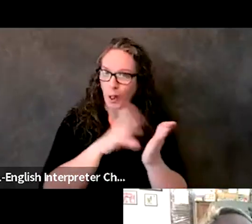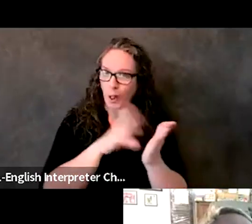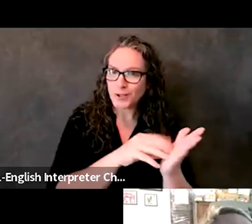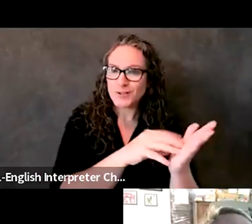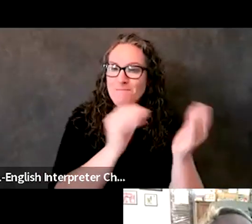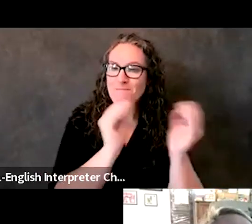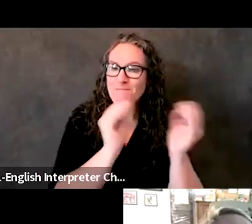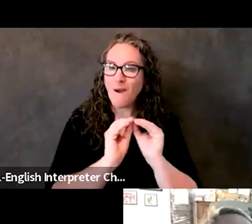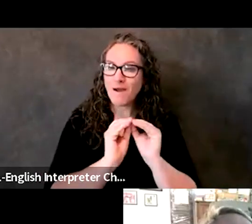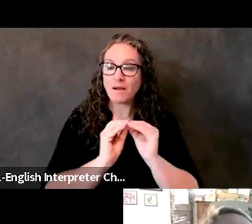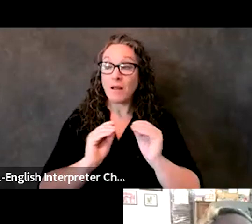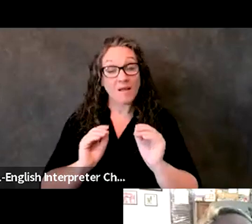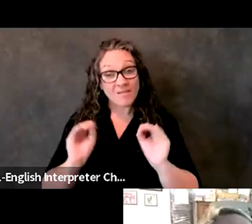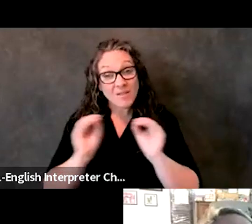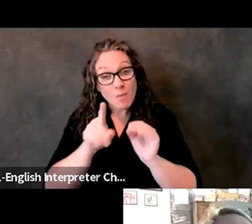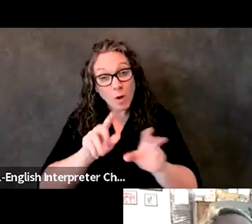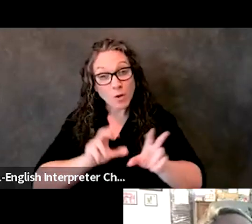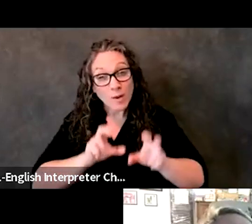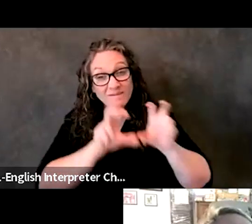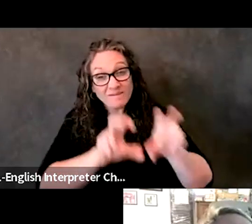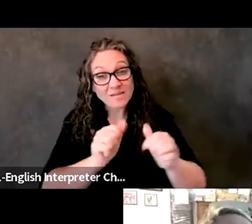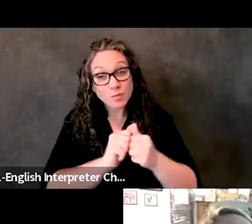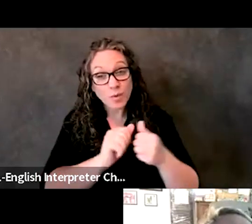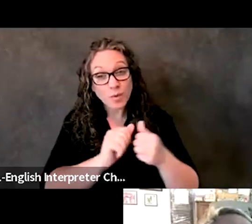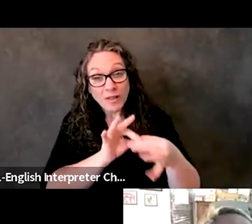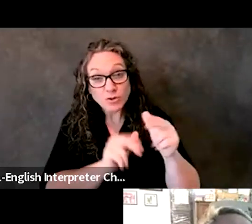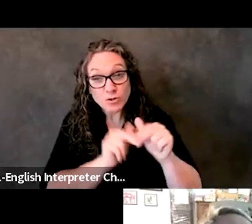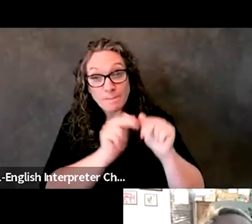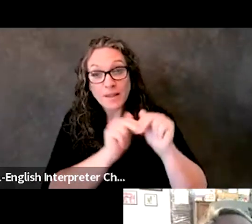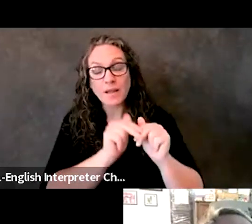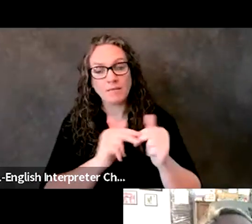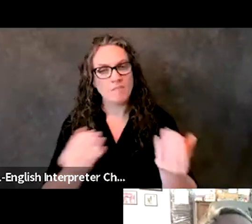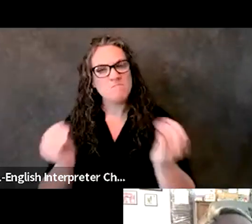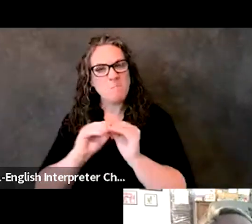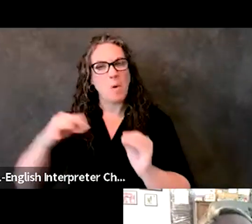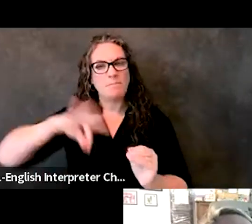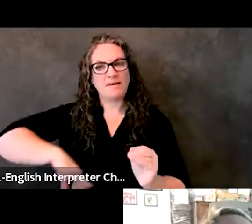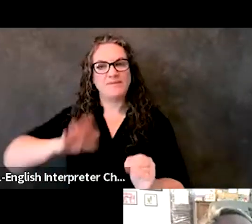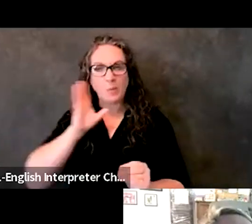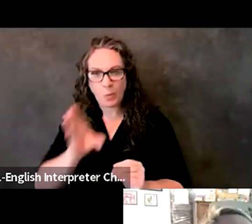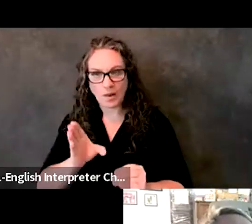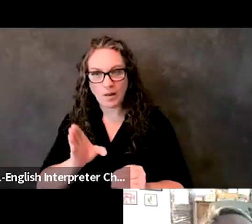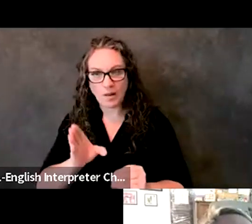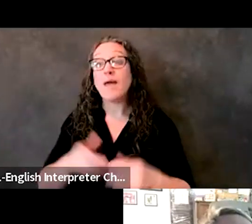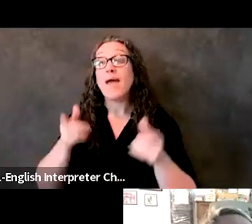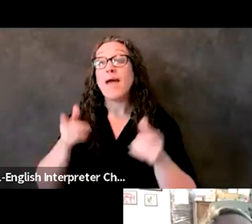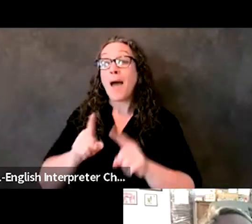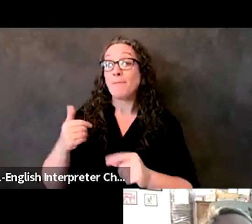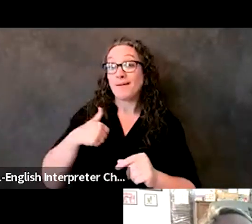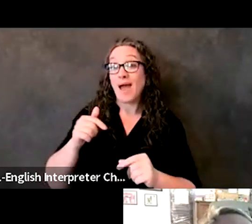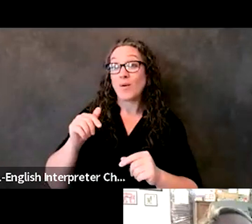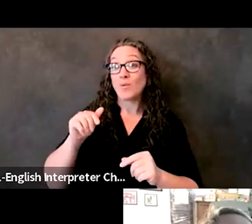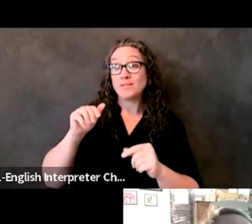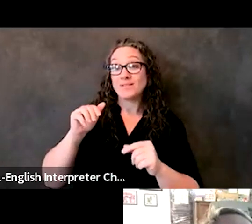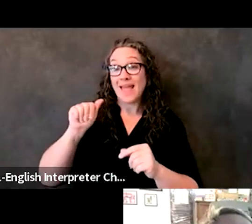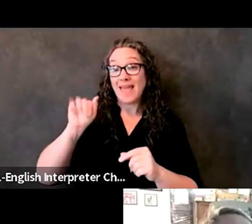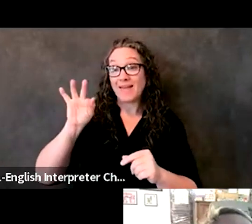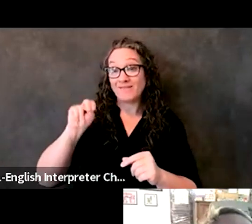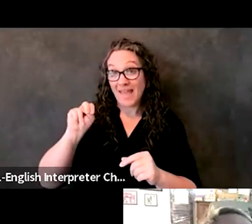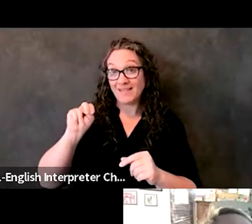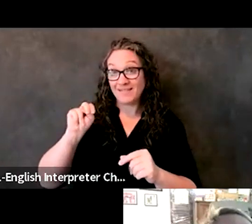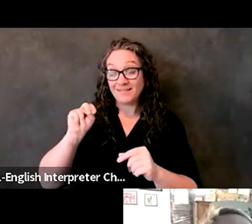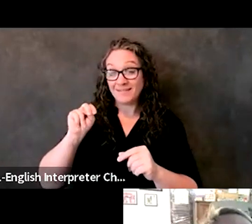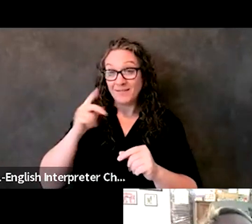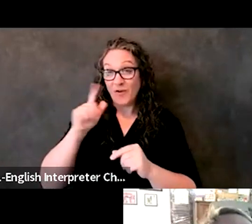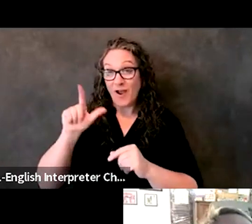stakeholders, the more you're going to get out of it. Uh, when I was the offense, AFN coordinator for LA County, uh, I would have coffee meetups